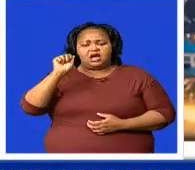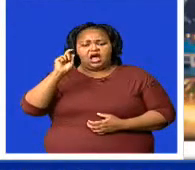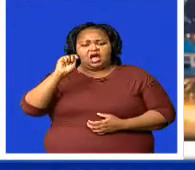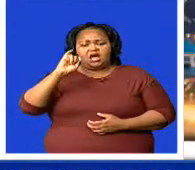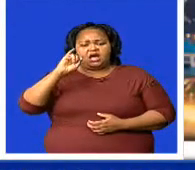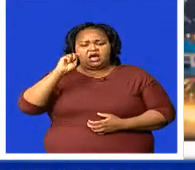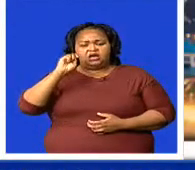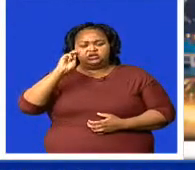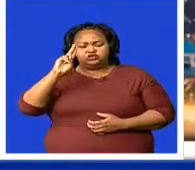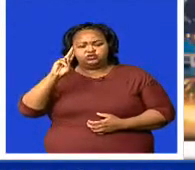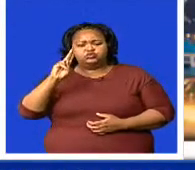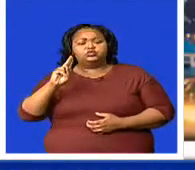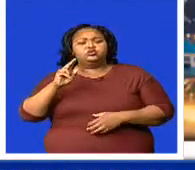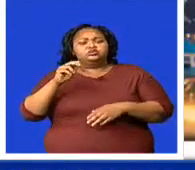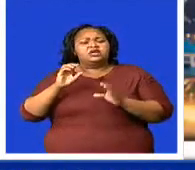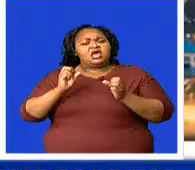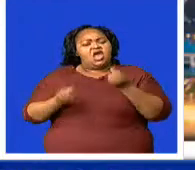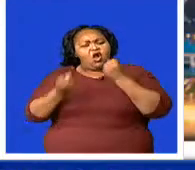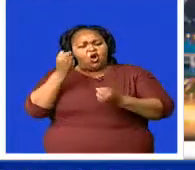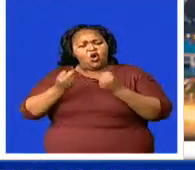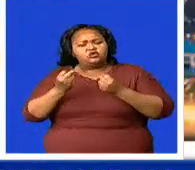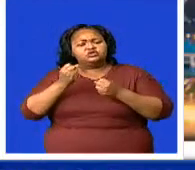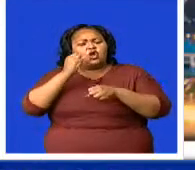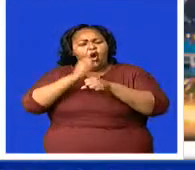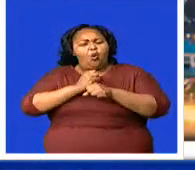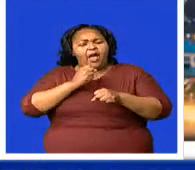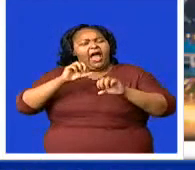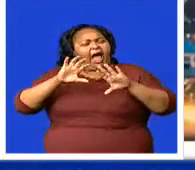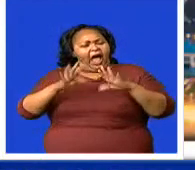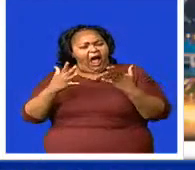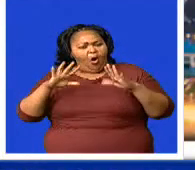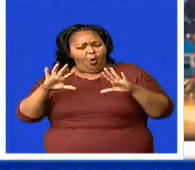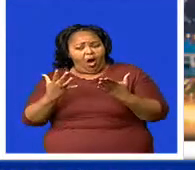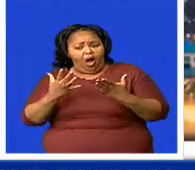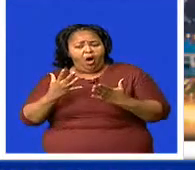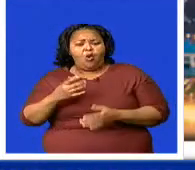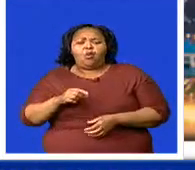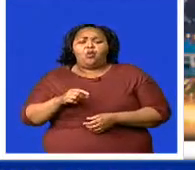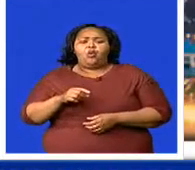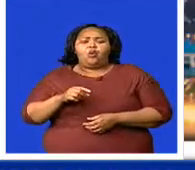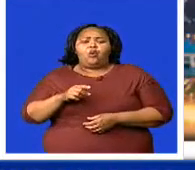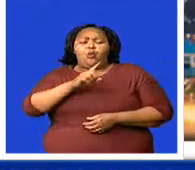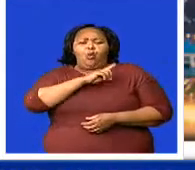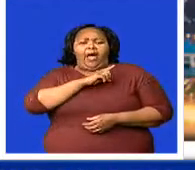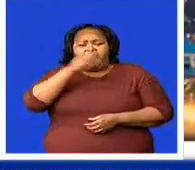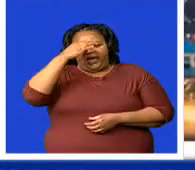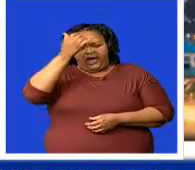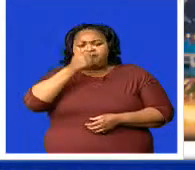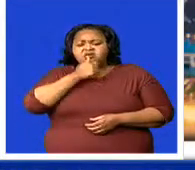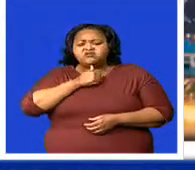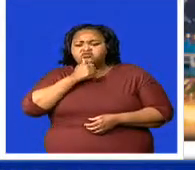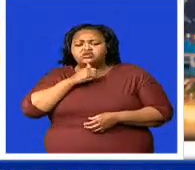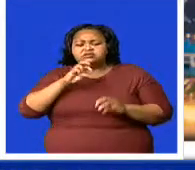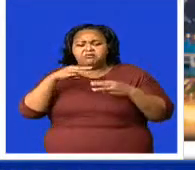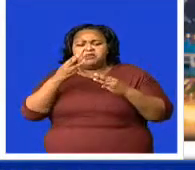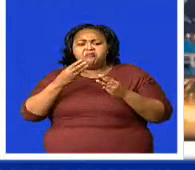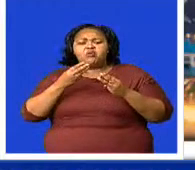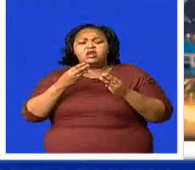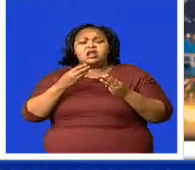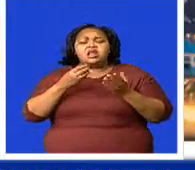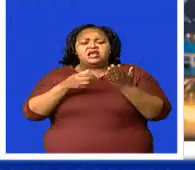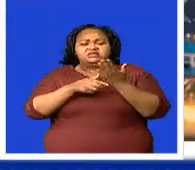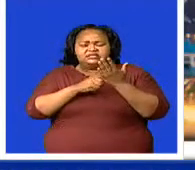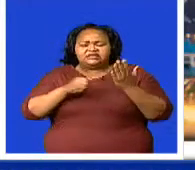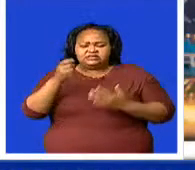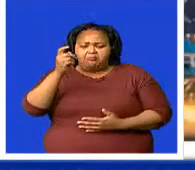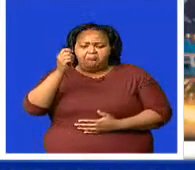judiciary goes as this arm of government also uses taxpayers' money. This question was based on that the